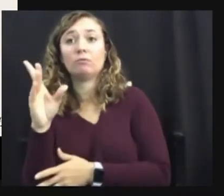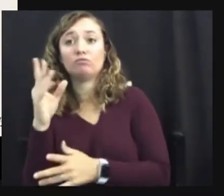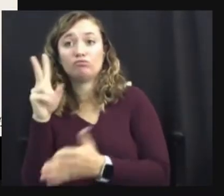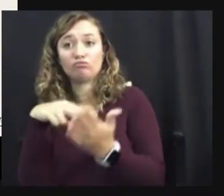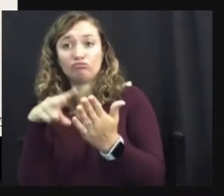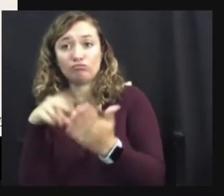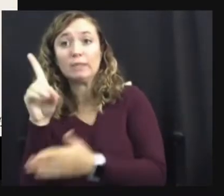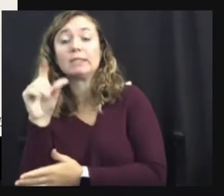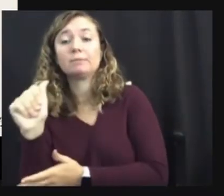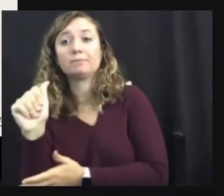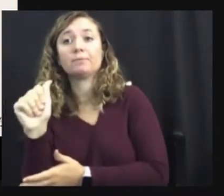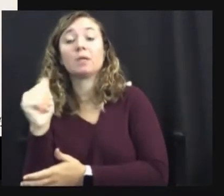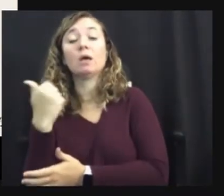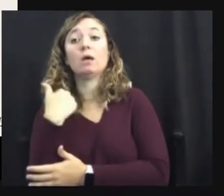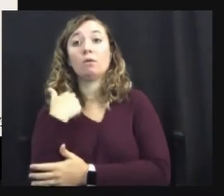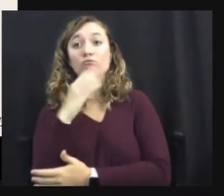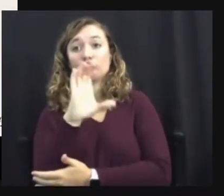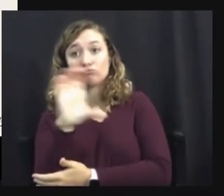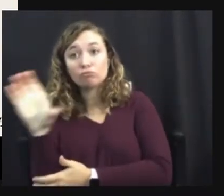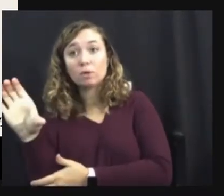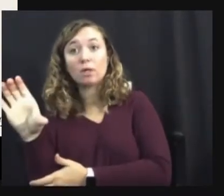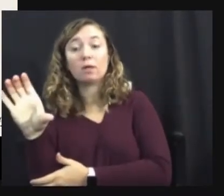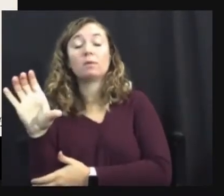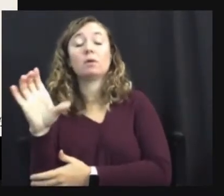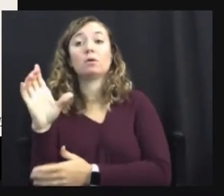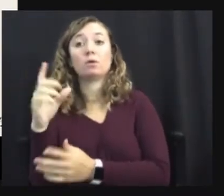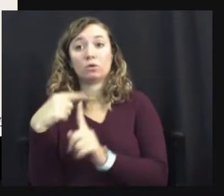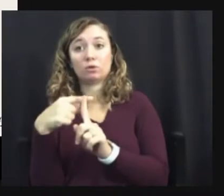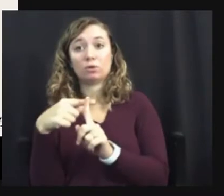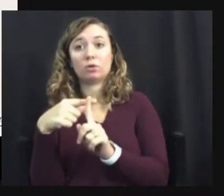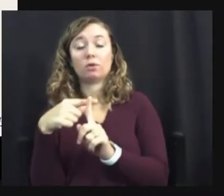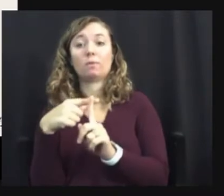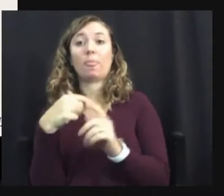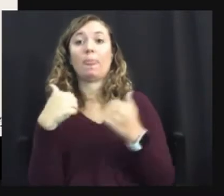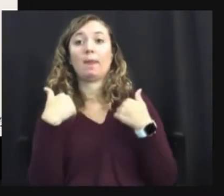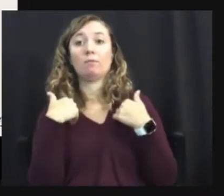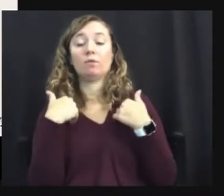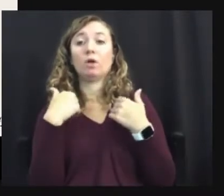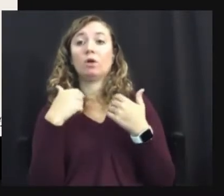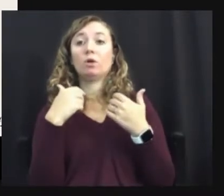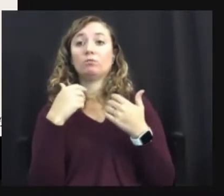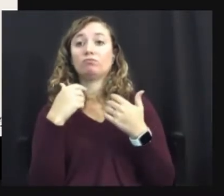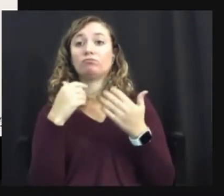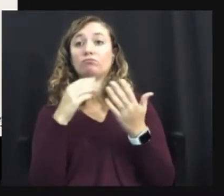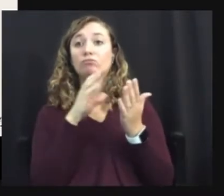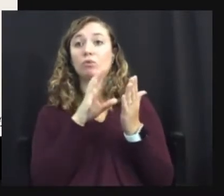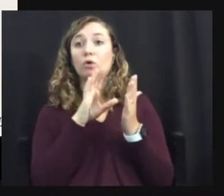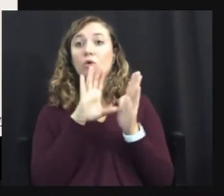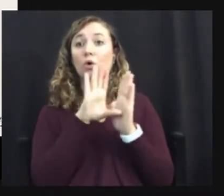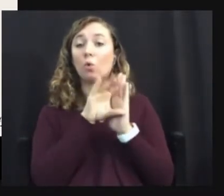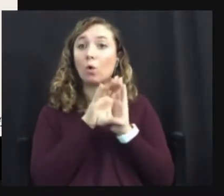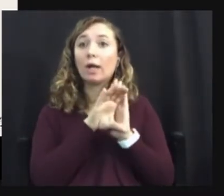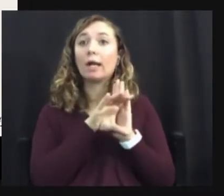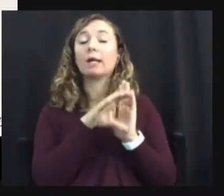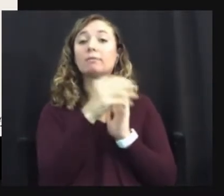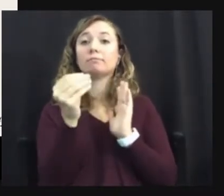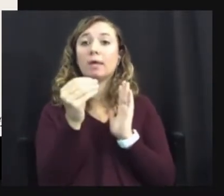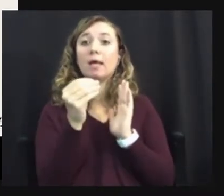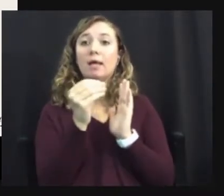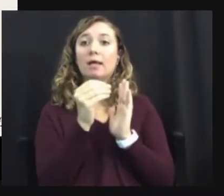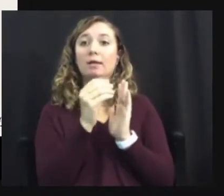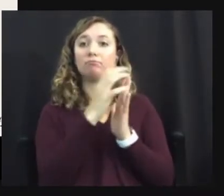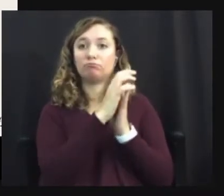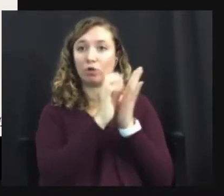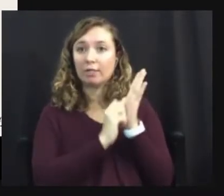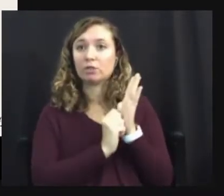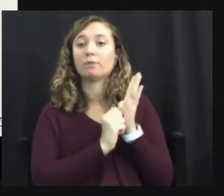including closed captioning as being discussed. There's a recording and a transcript that will be available after the session. I will also make my